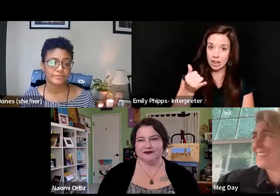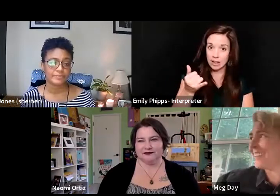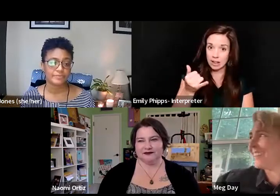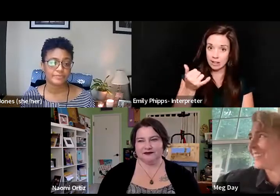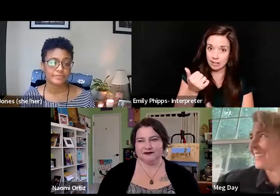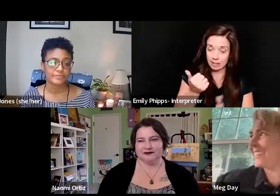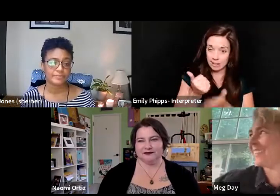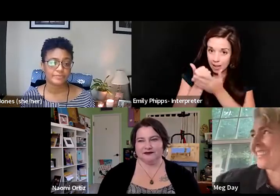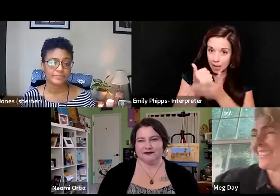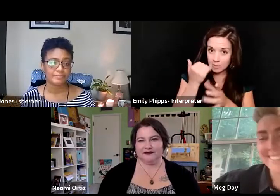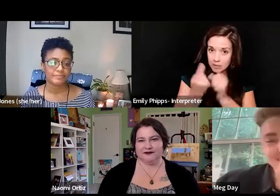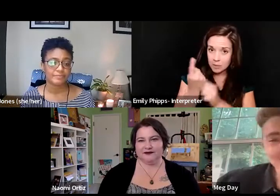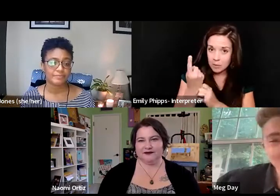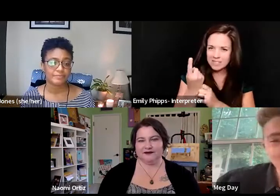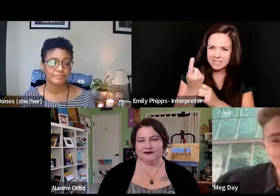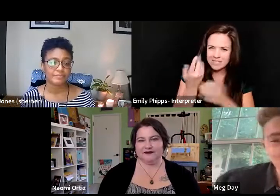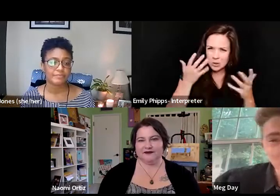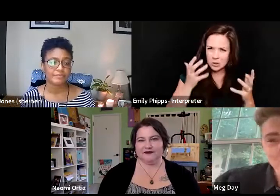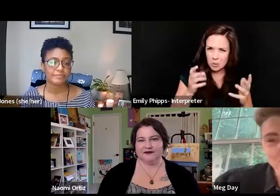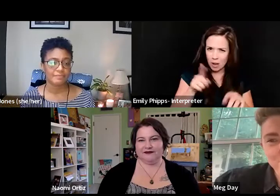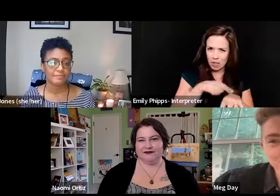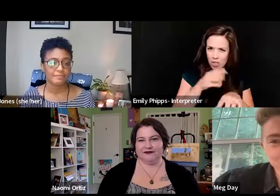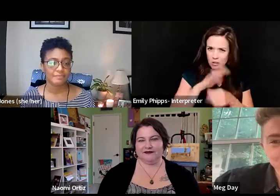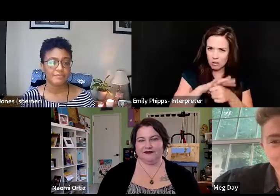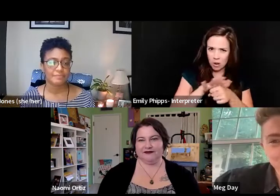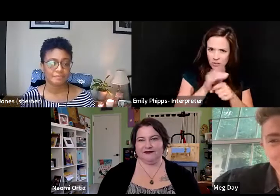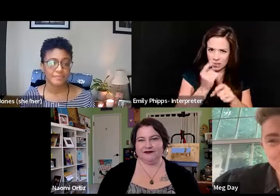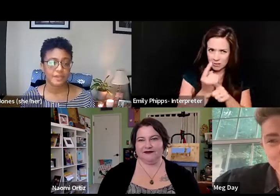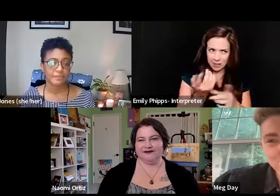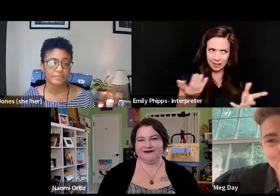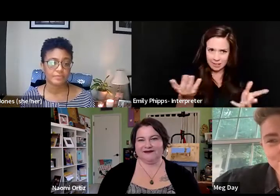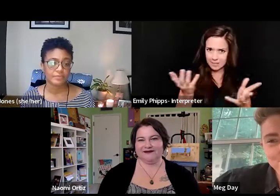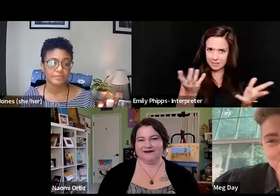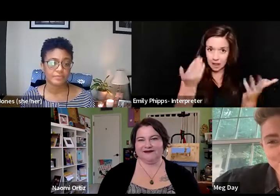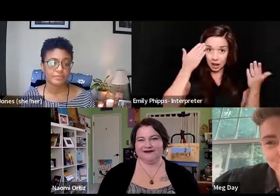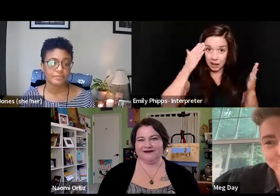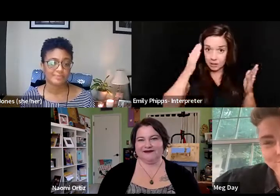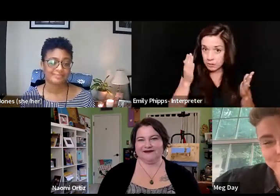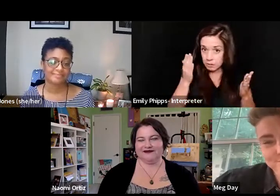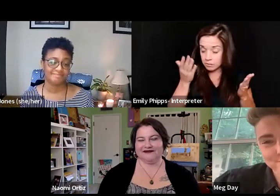you're abled, you don't want to get long COVID, right? Or, you know, I don't know.